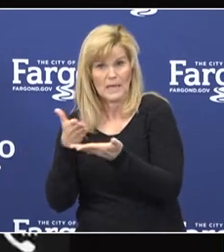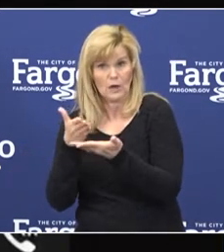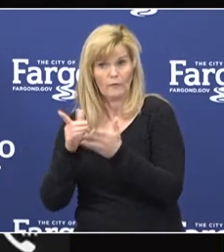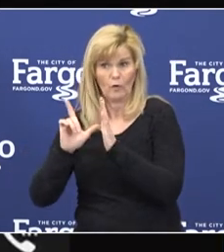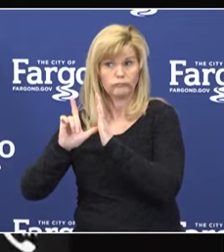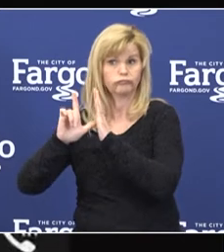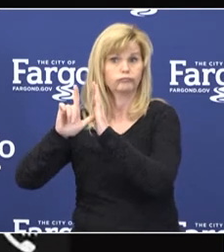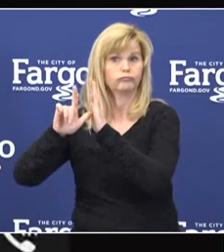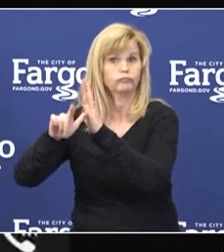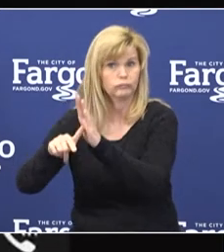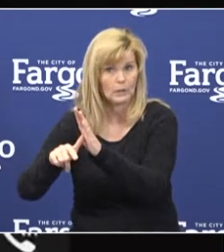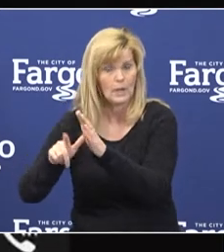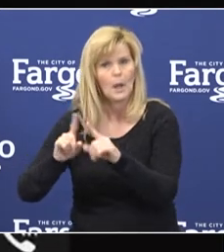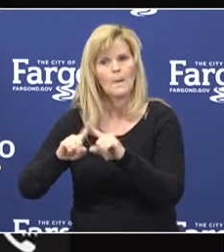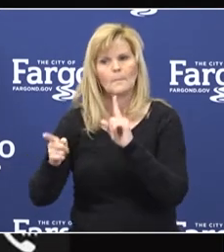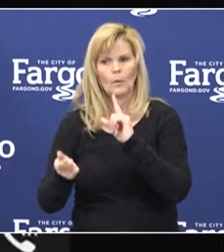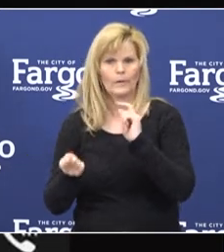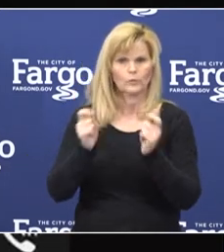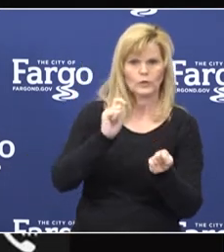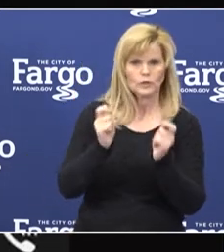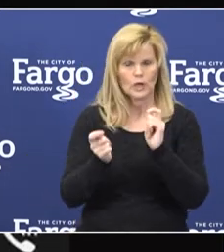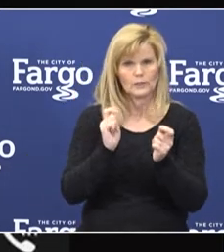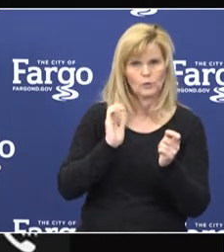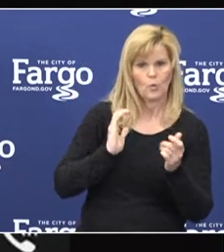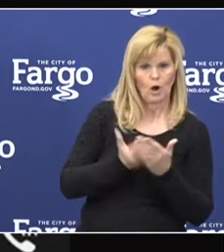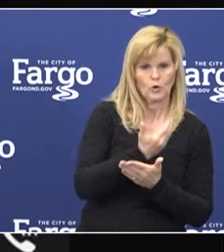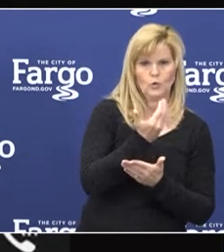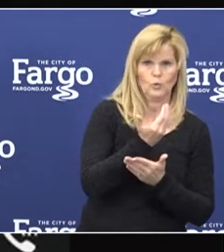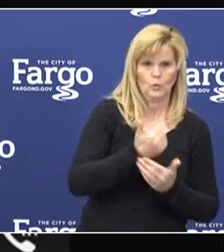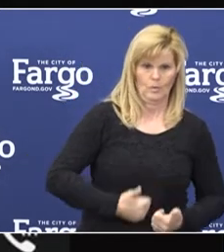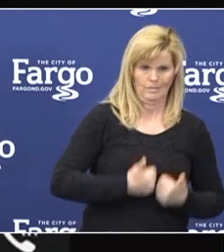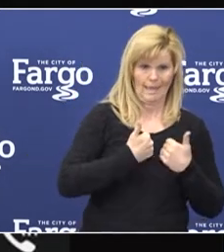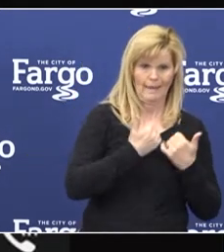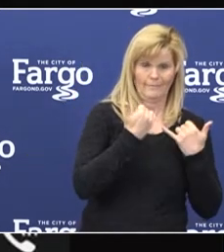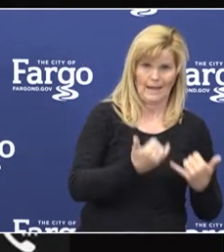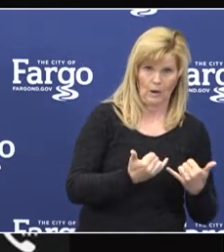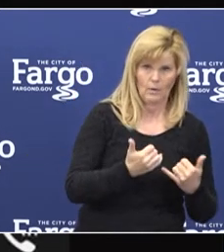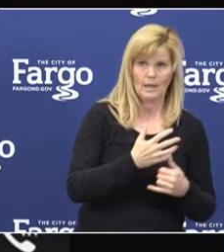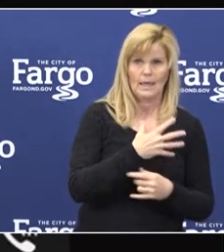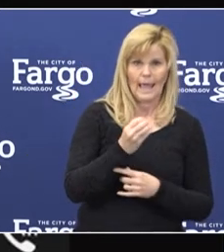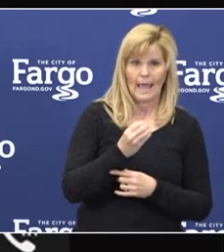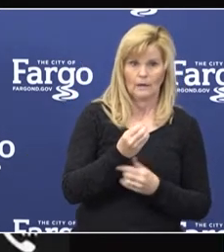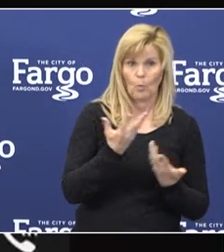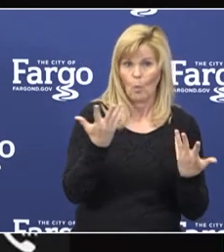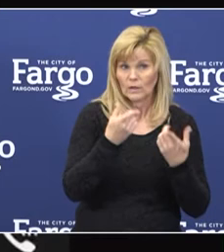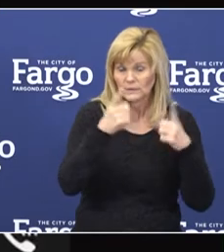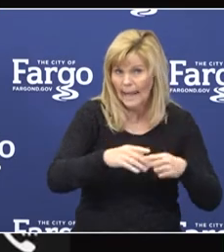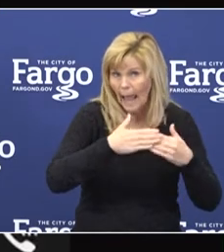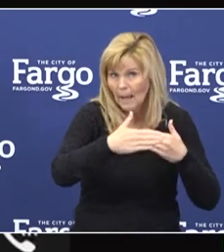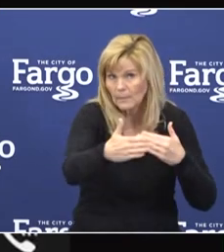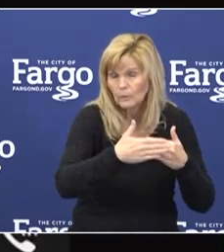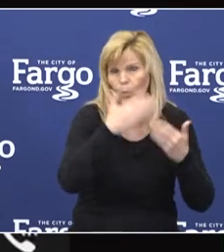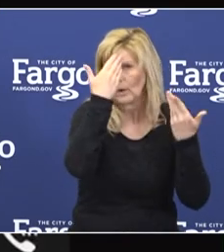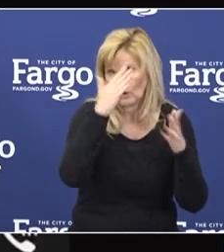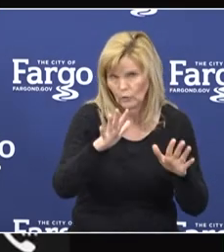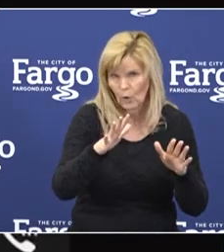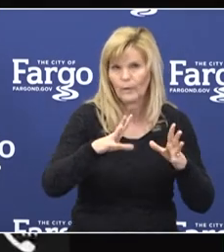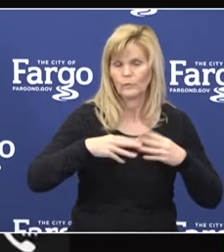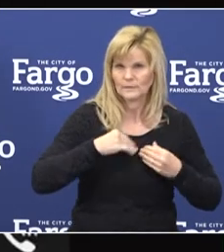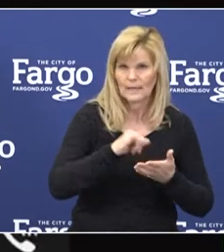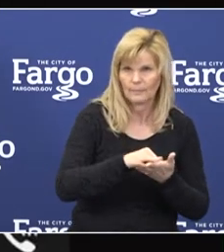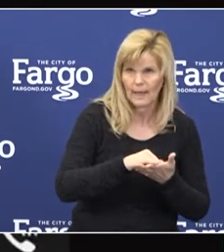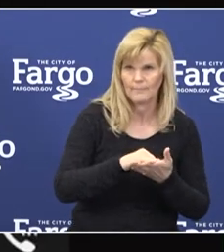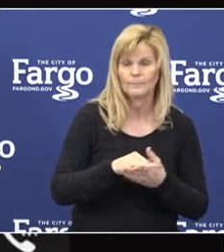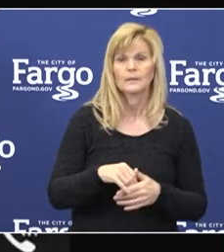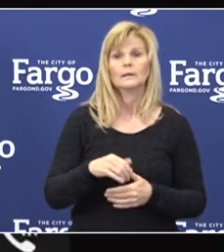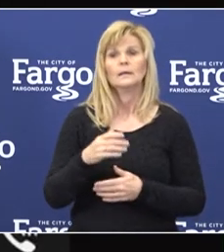time. We need to adjust to our new realities, as well as the many uncertainties. One thing that is on